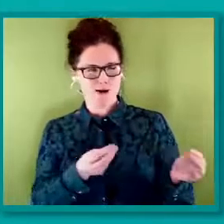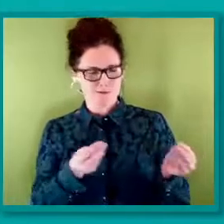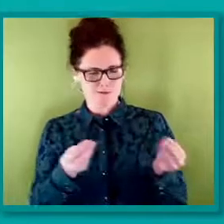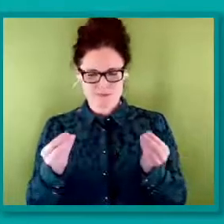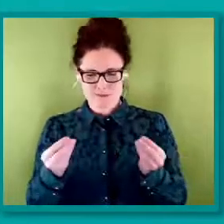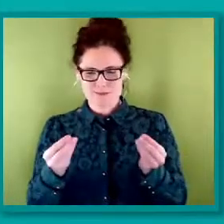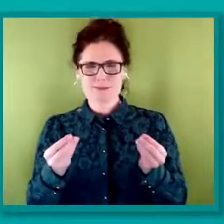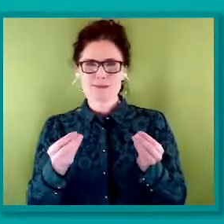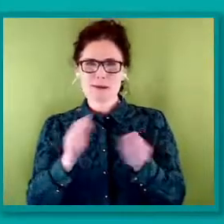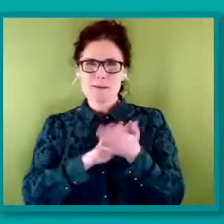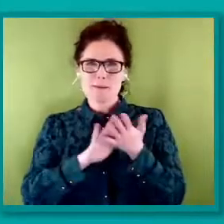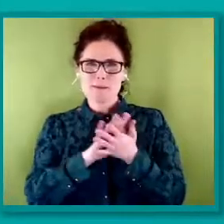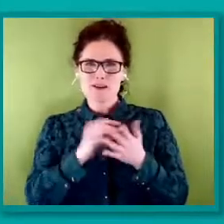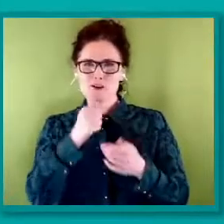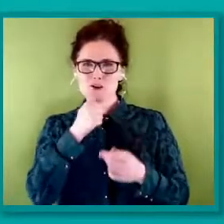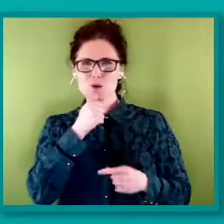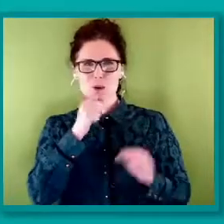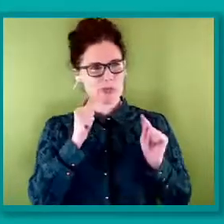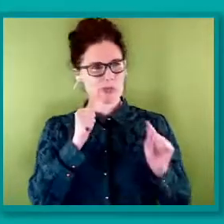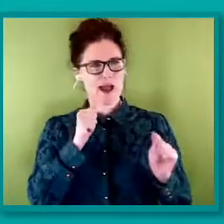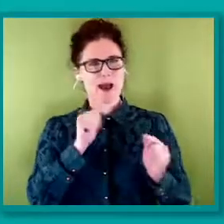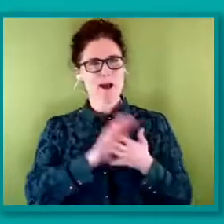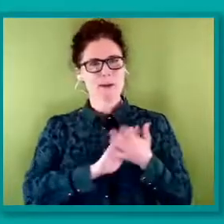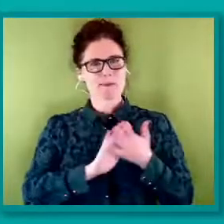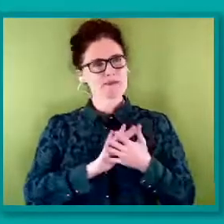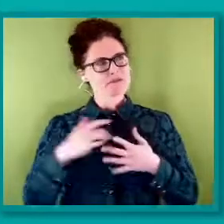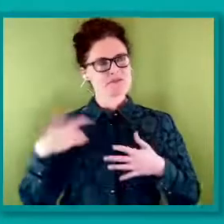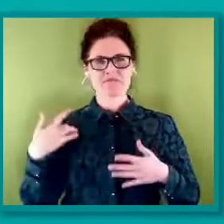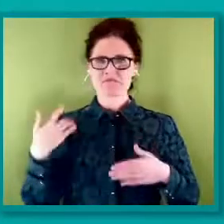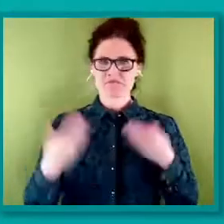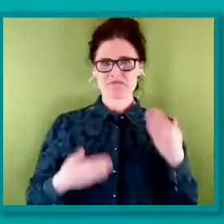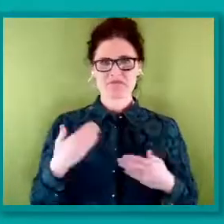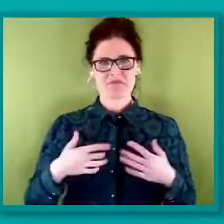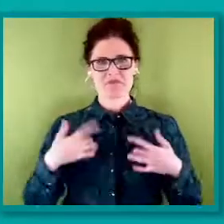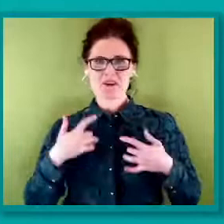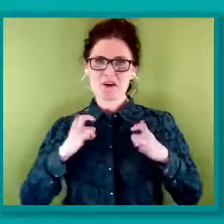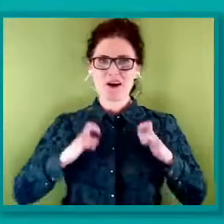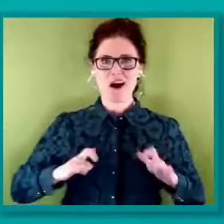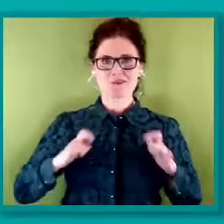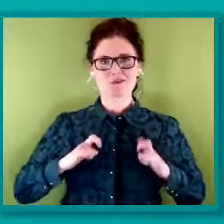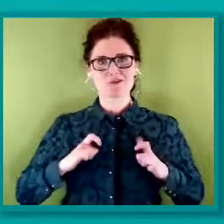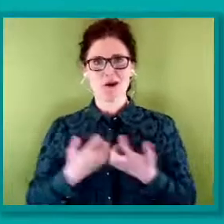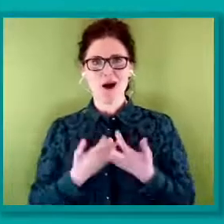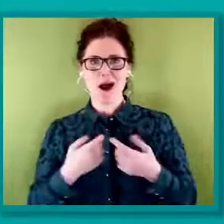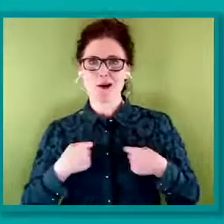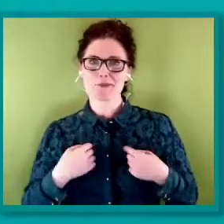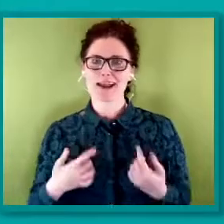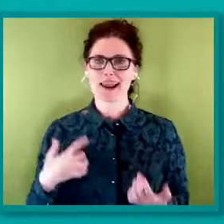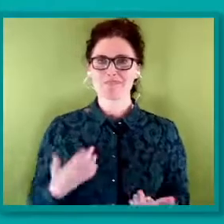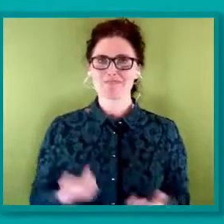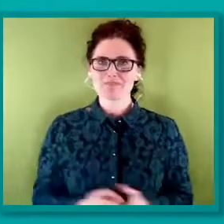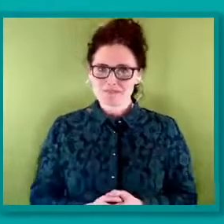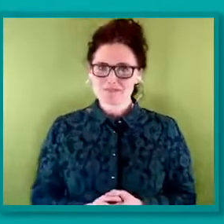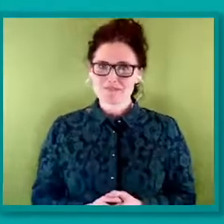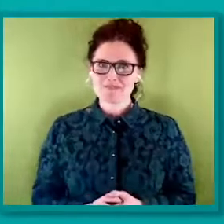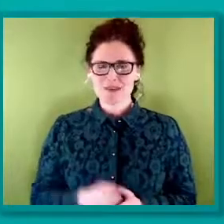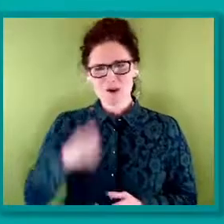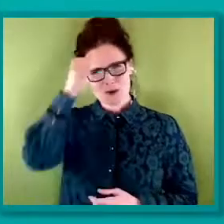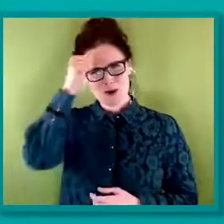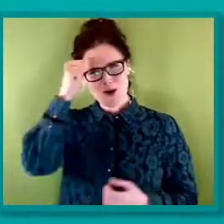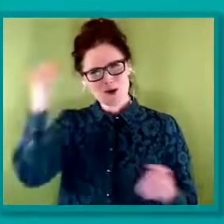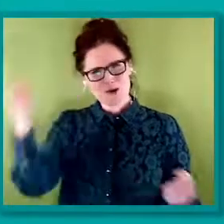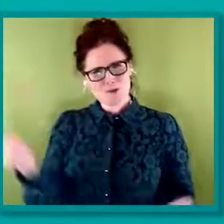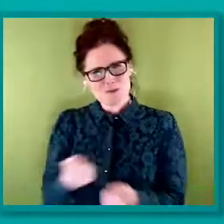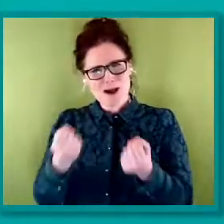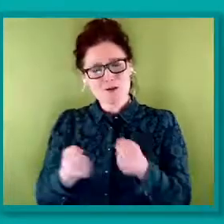grow and to feel more comfortable in my own skin. Knowledge is empowering and it is a key responsibility of the trade